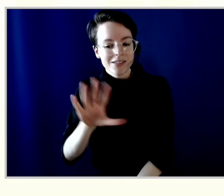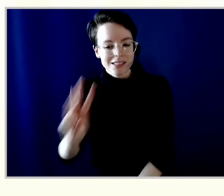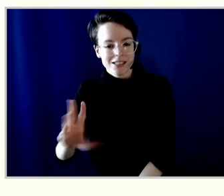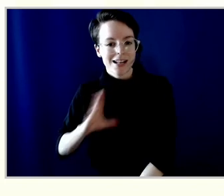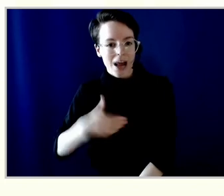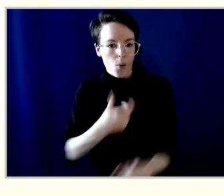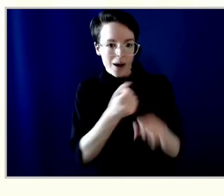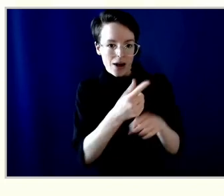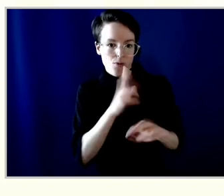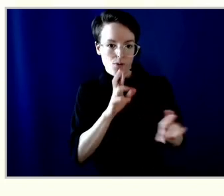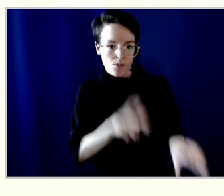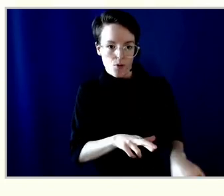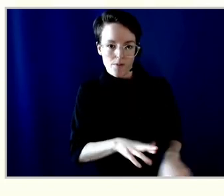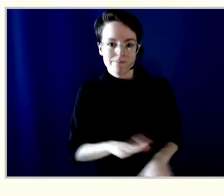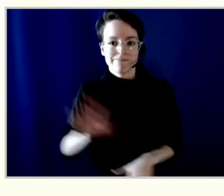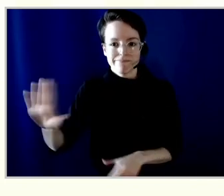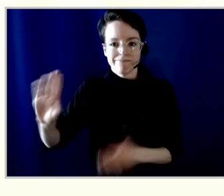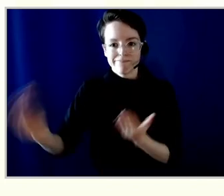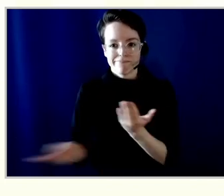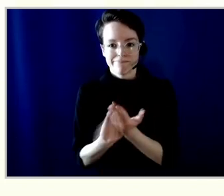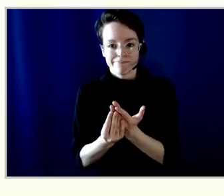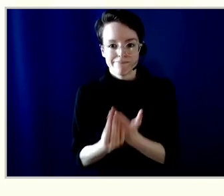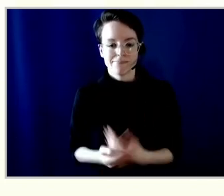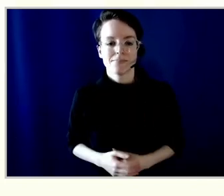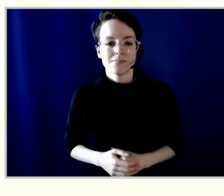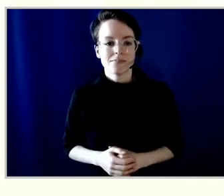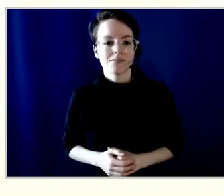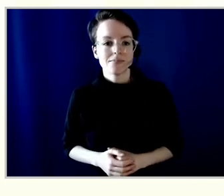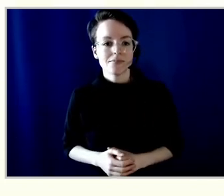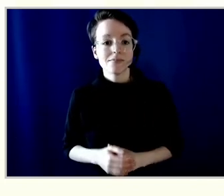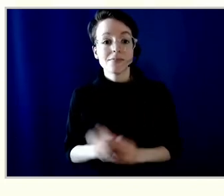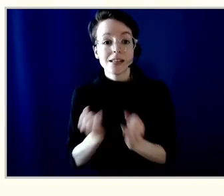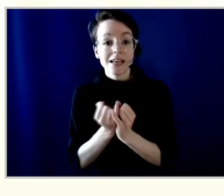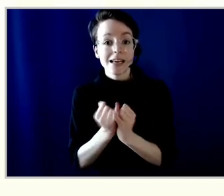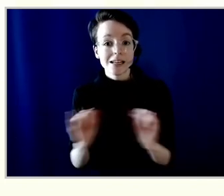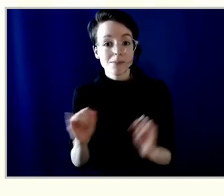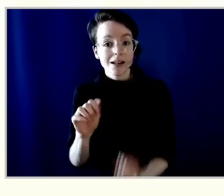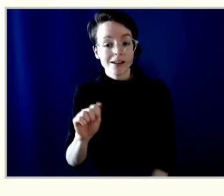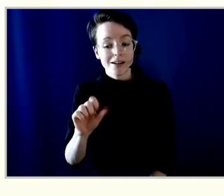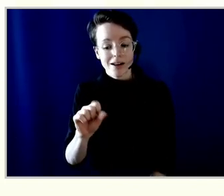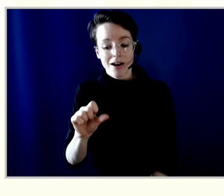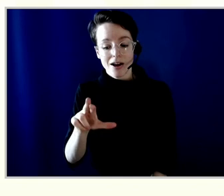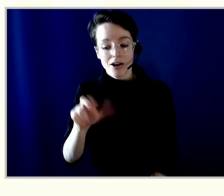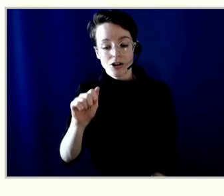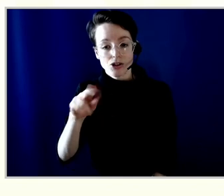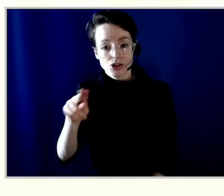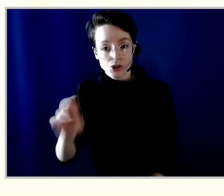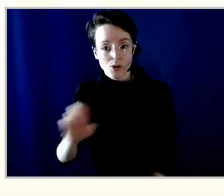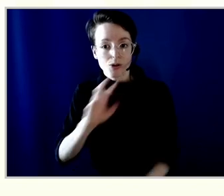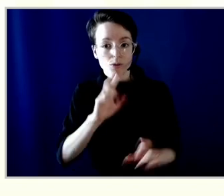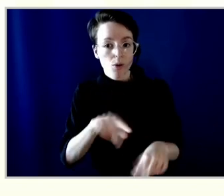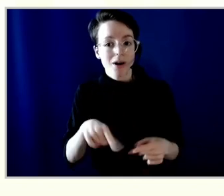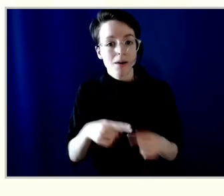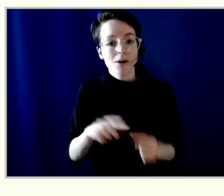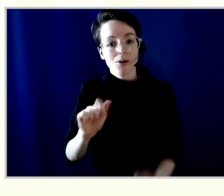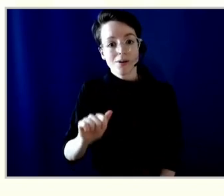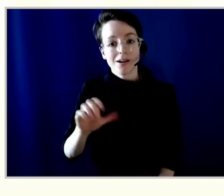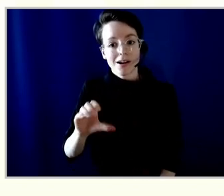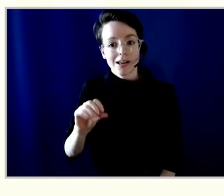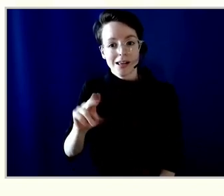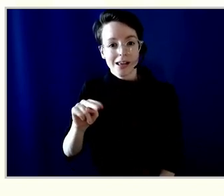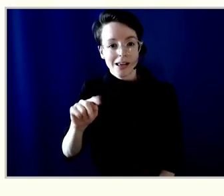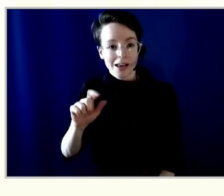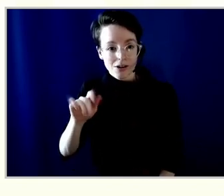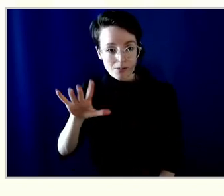KPMG's independent assurance report over Vancity's accountability reporting is included in the 2021